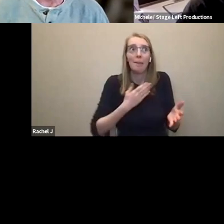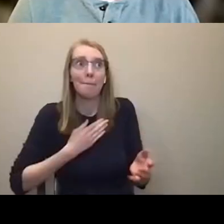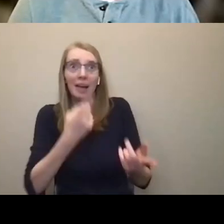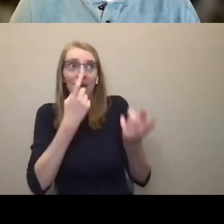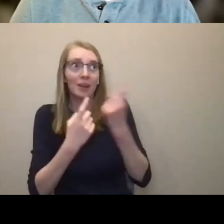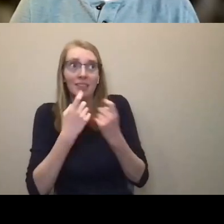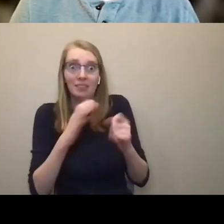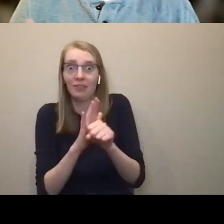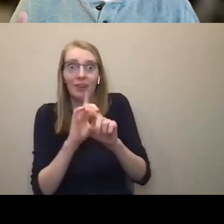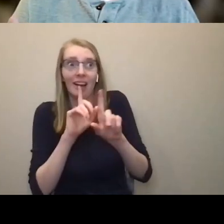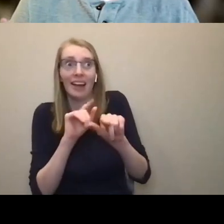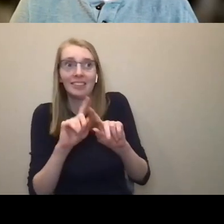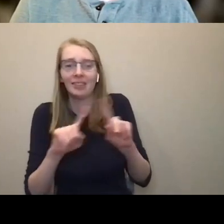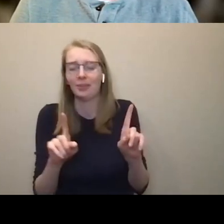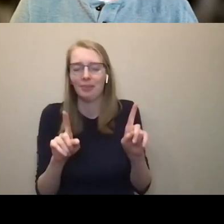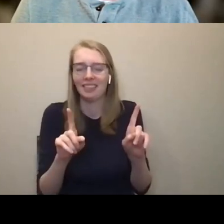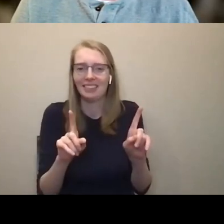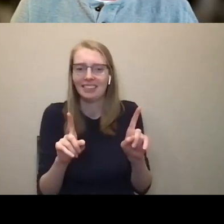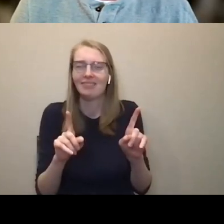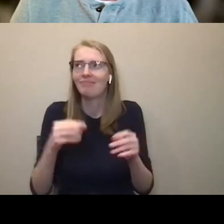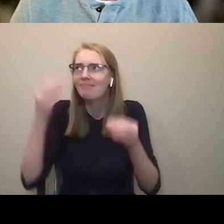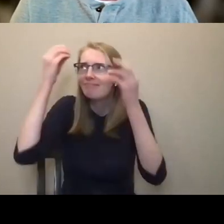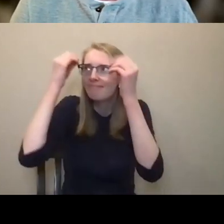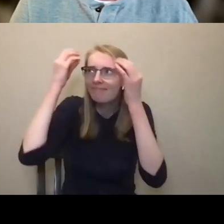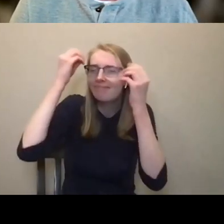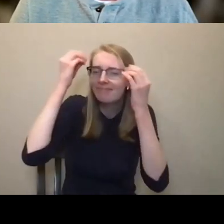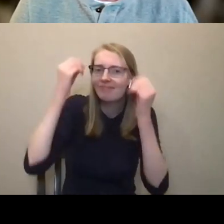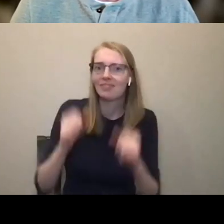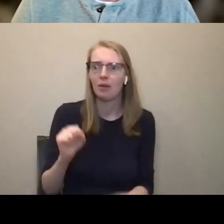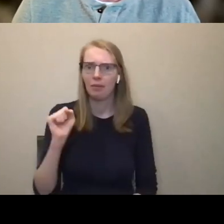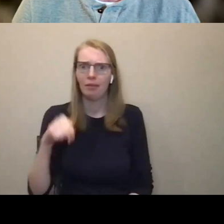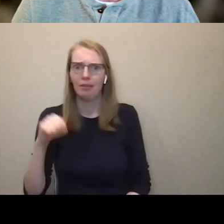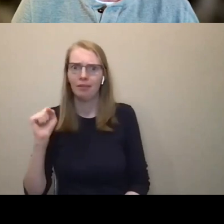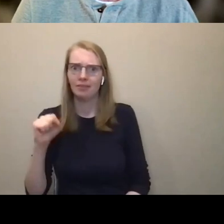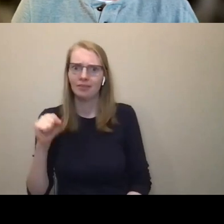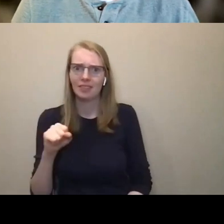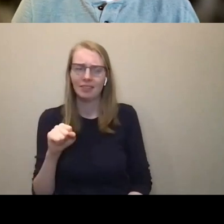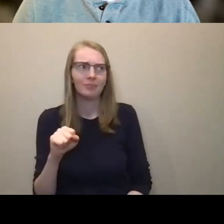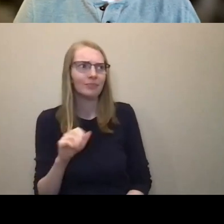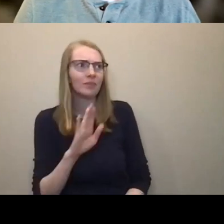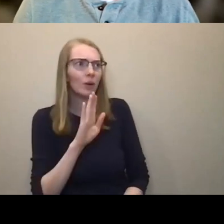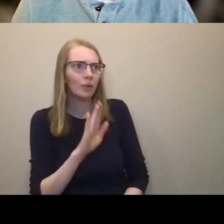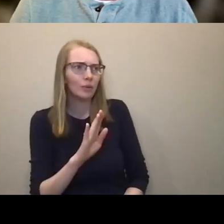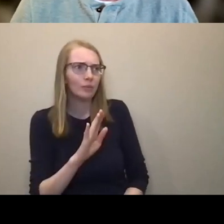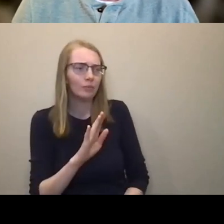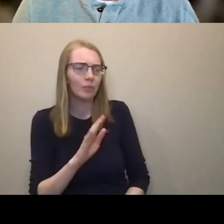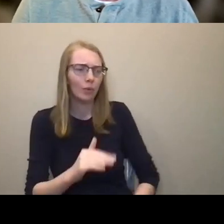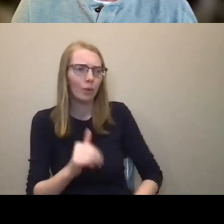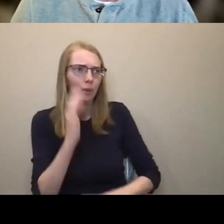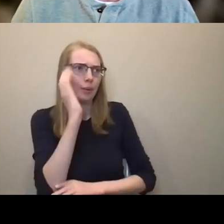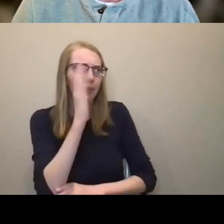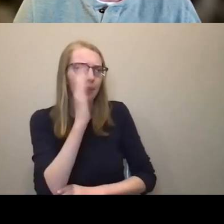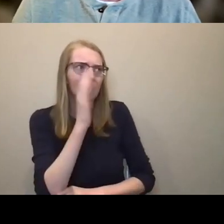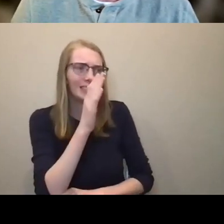yeah. mean, there, there, there, there's so much packed into this, um, presentation, right? I mean, you've just skimmed over the,